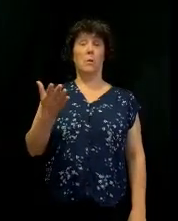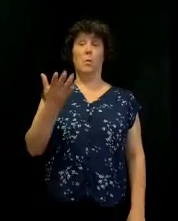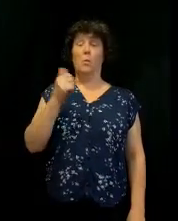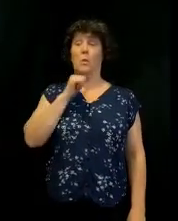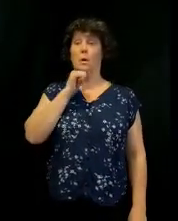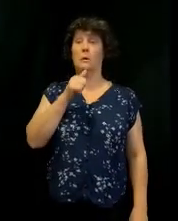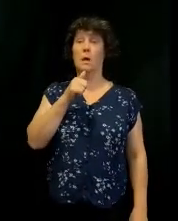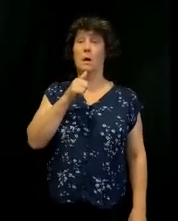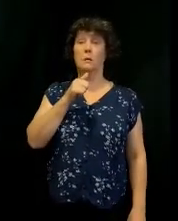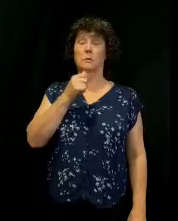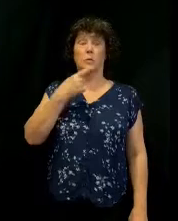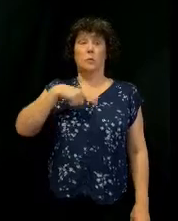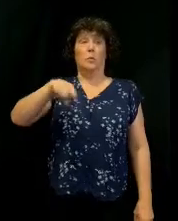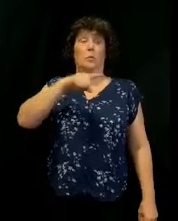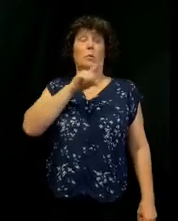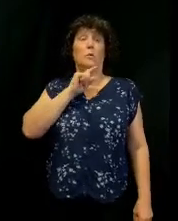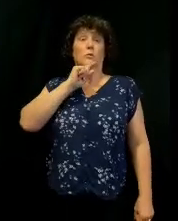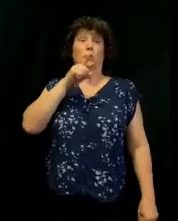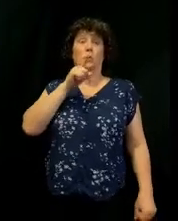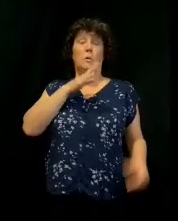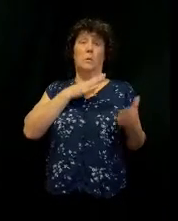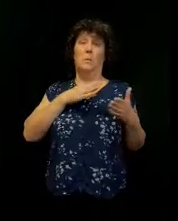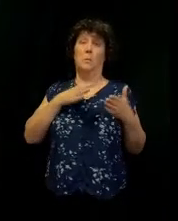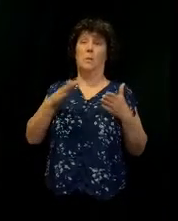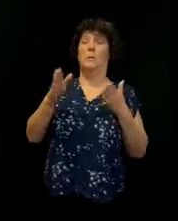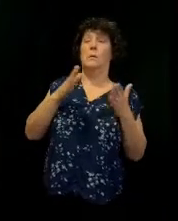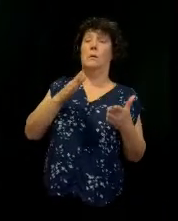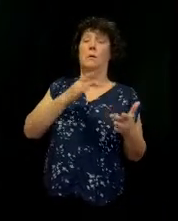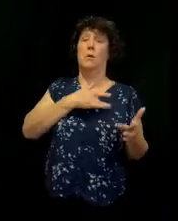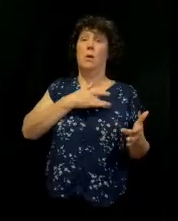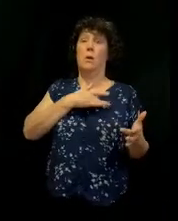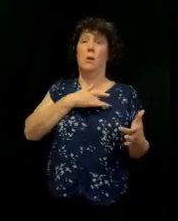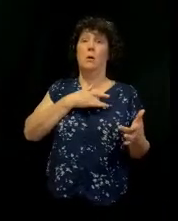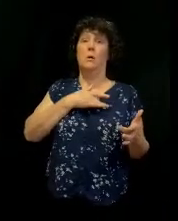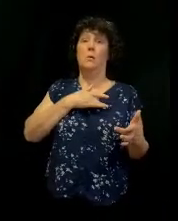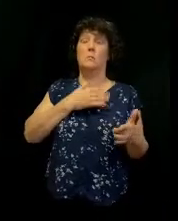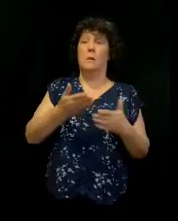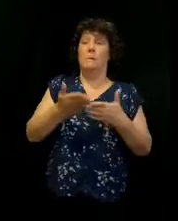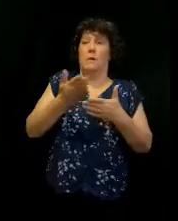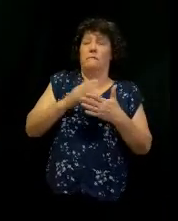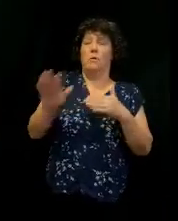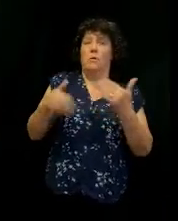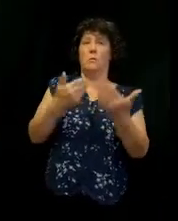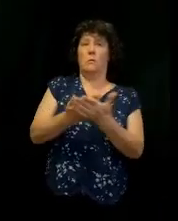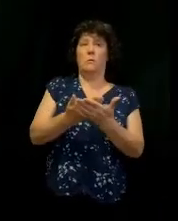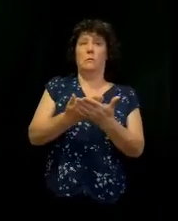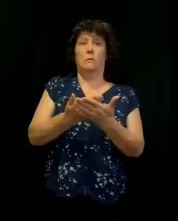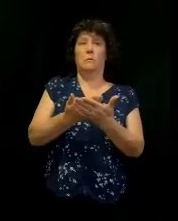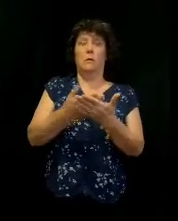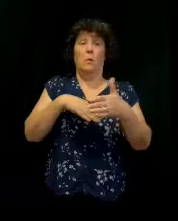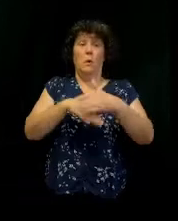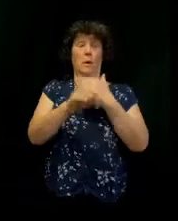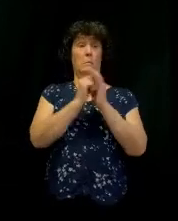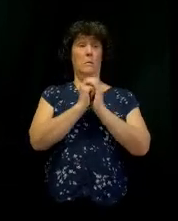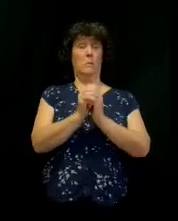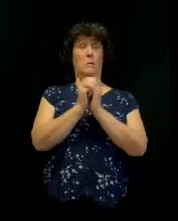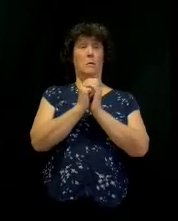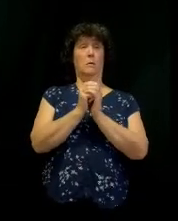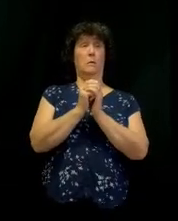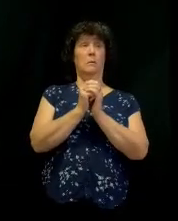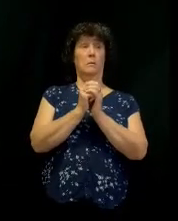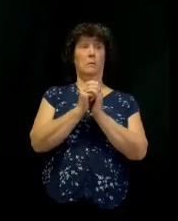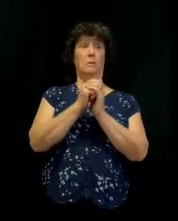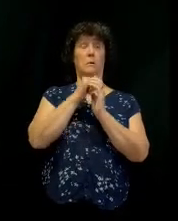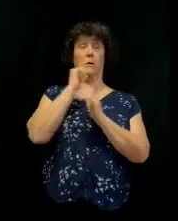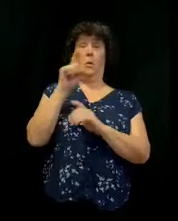really, truly start preparing our hearts on Sunday morning before we ever get here? Because if we come in worshiping, listen, you don't take two